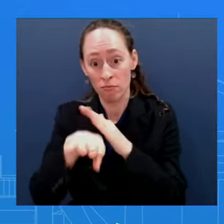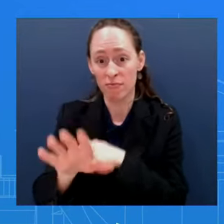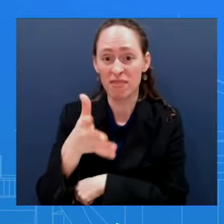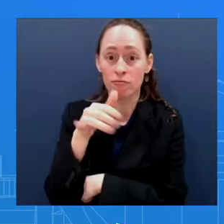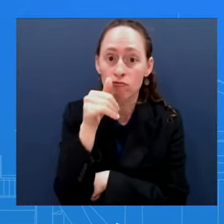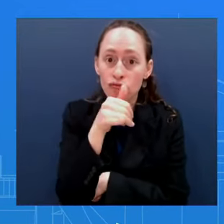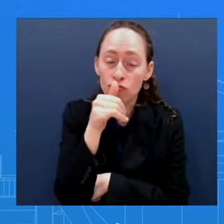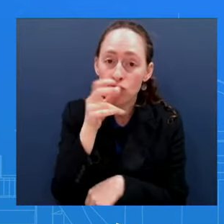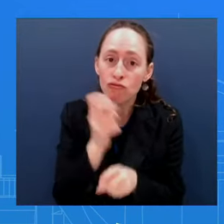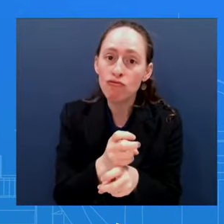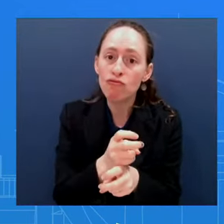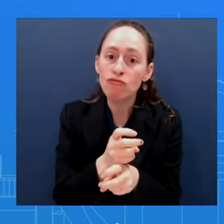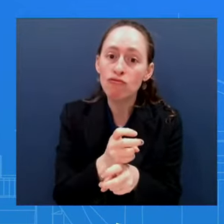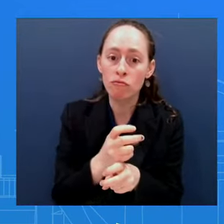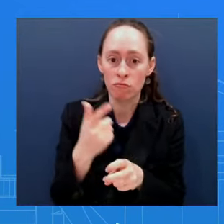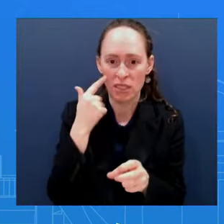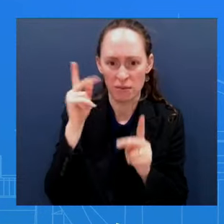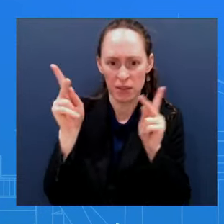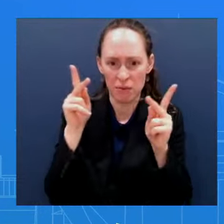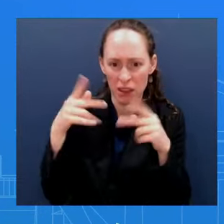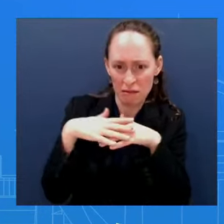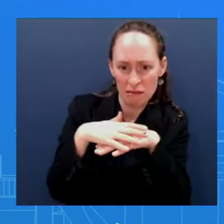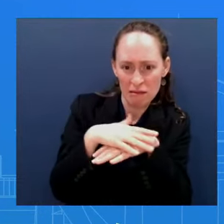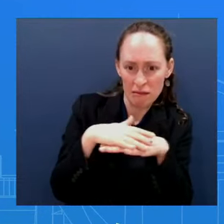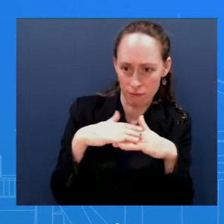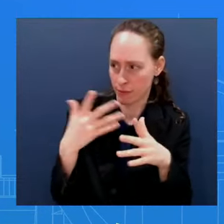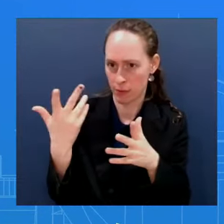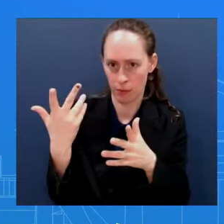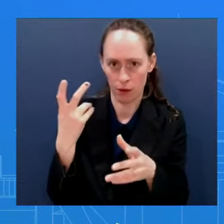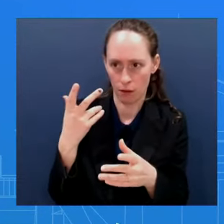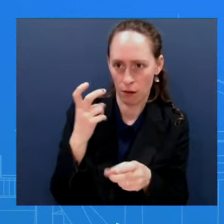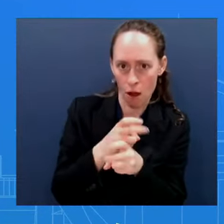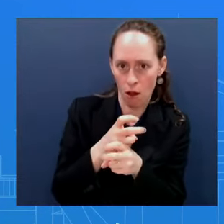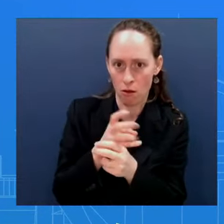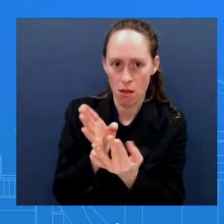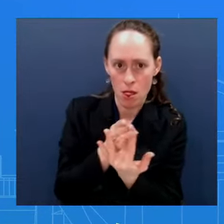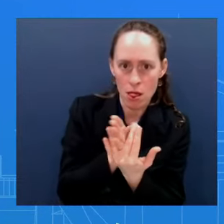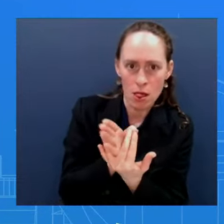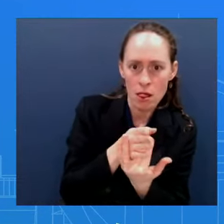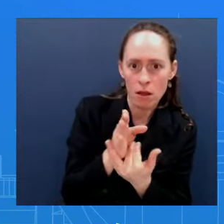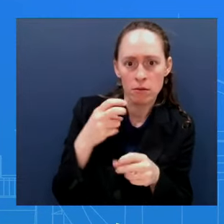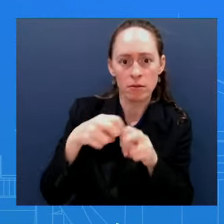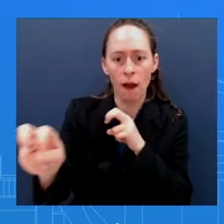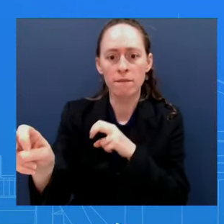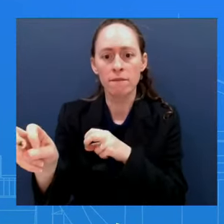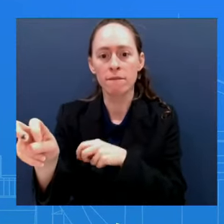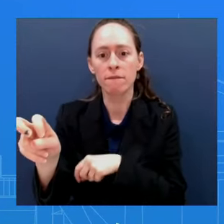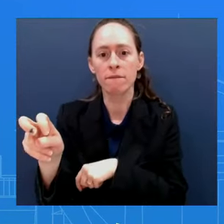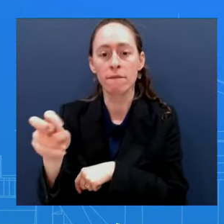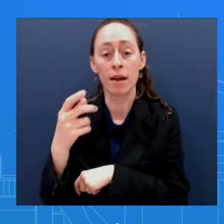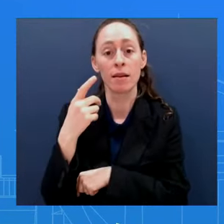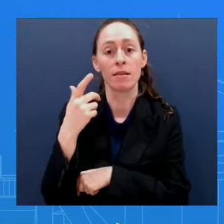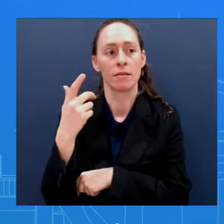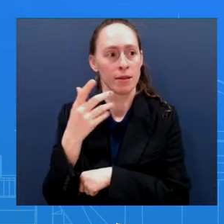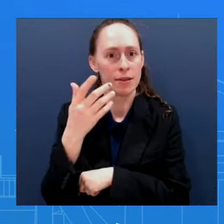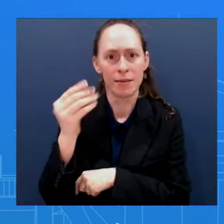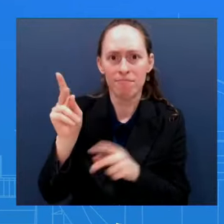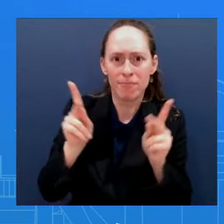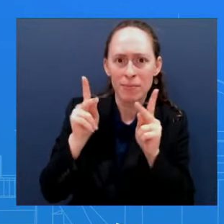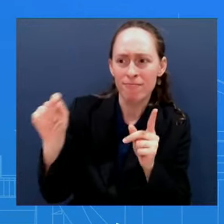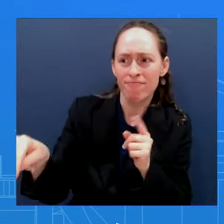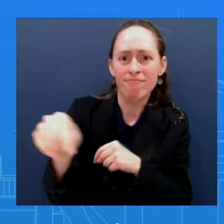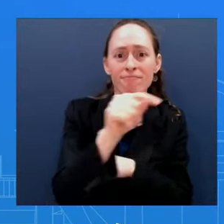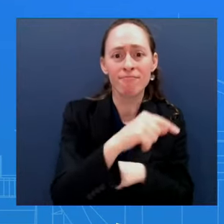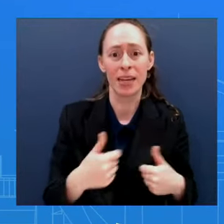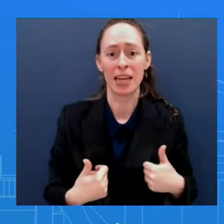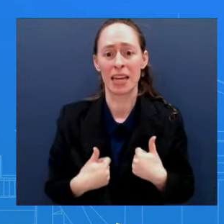an added difficulty for the IDF And number two, it underscores the obligation that they have And that they know they have To be careful and discriminant